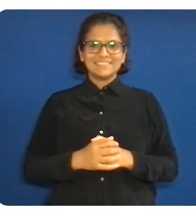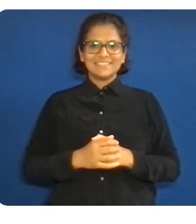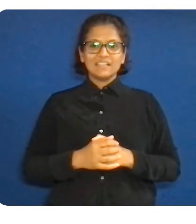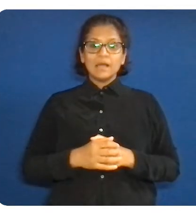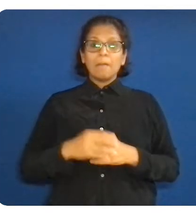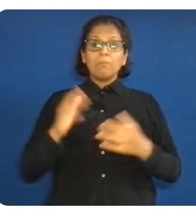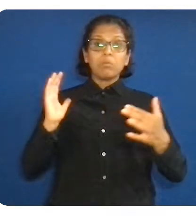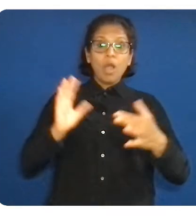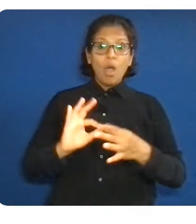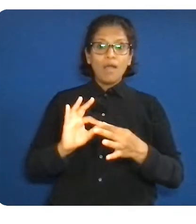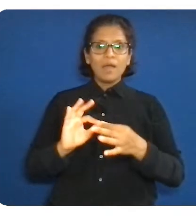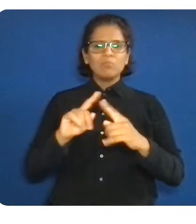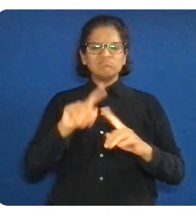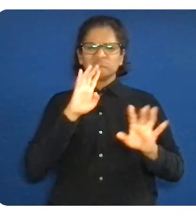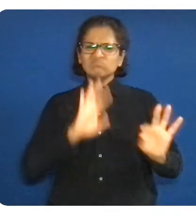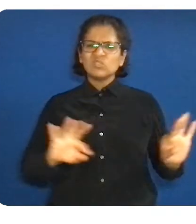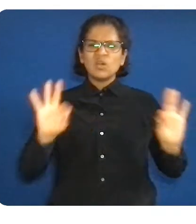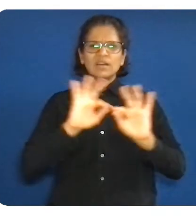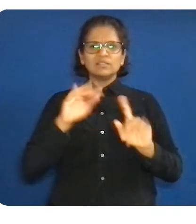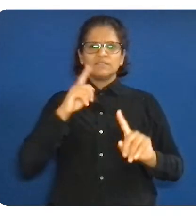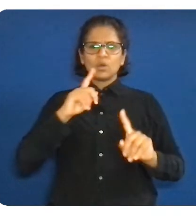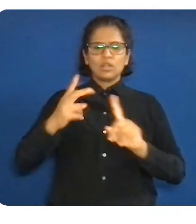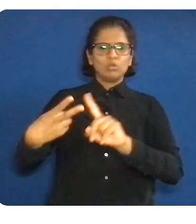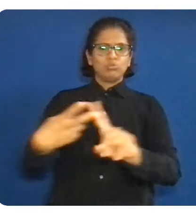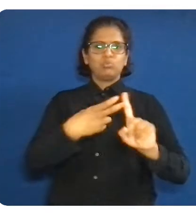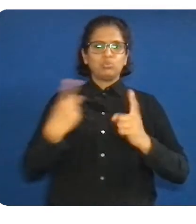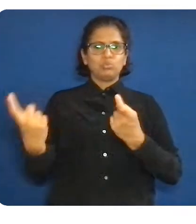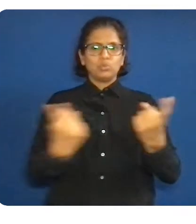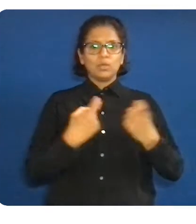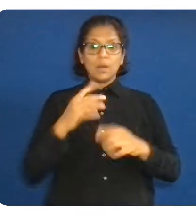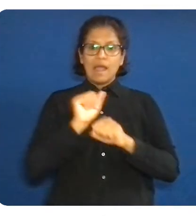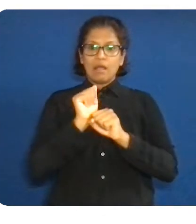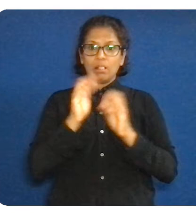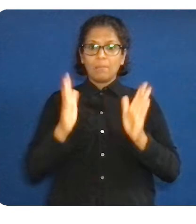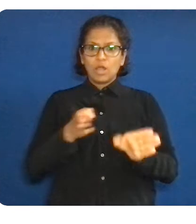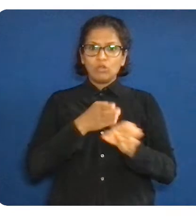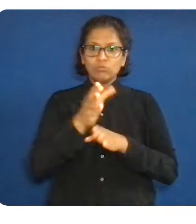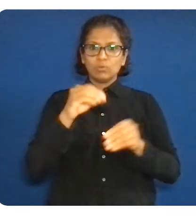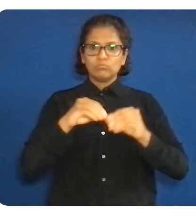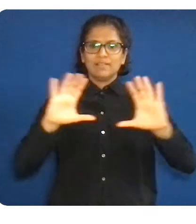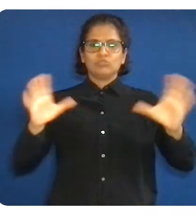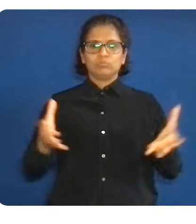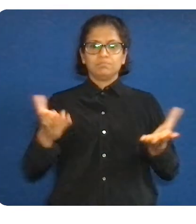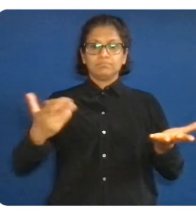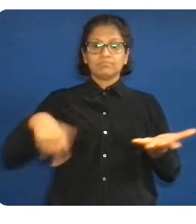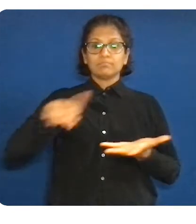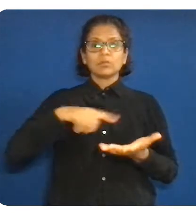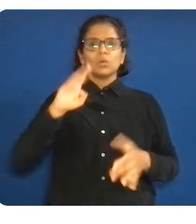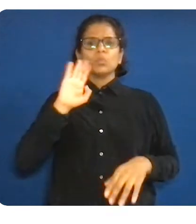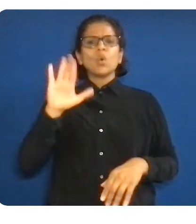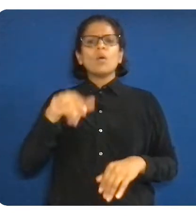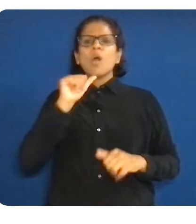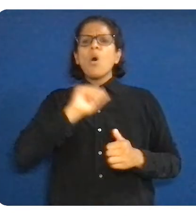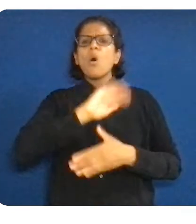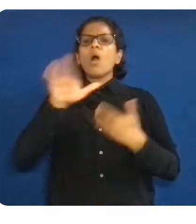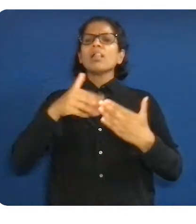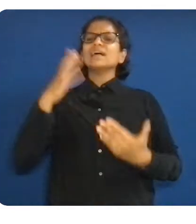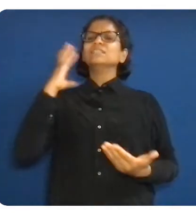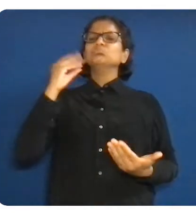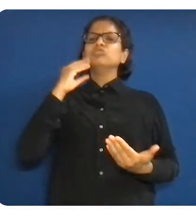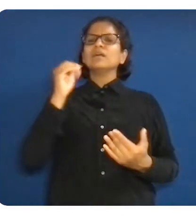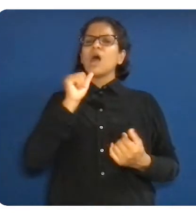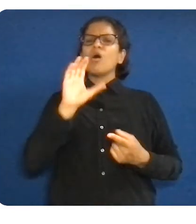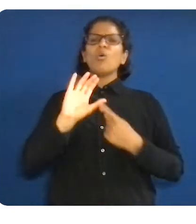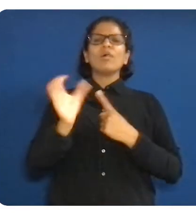efforts, some team members are still feeling left out. There is work to do around building the culture that we've all been